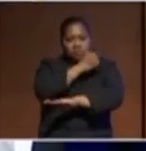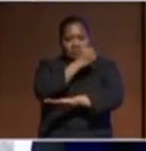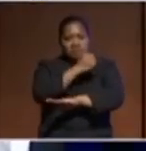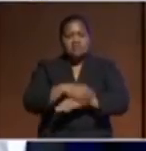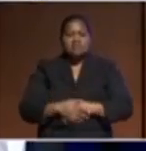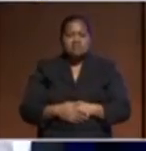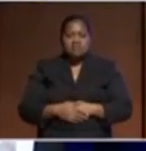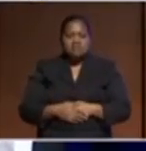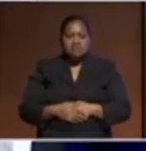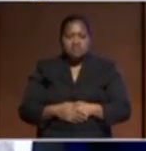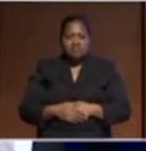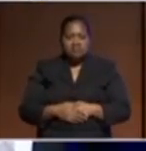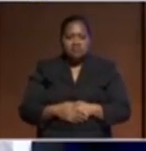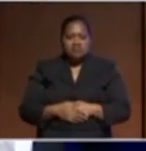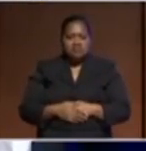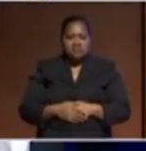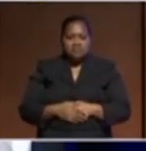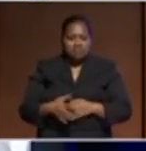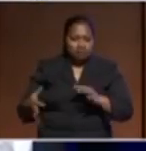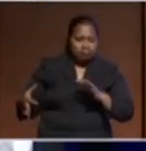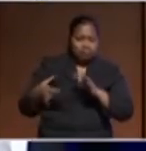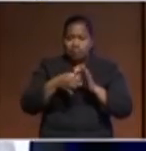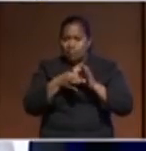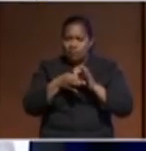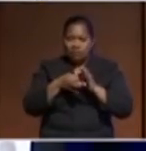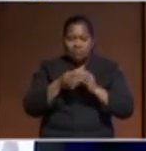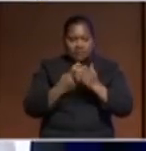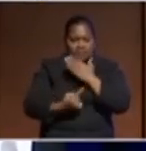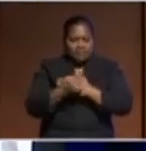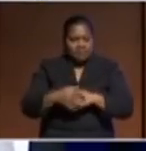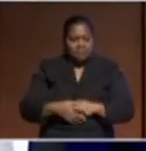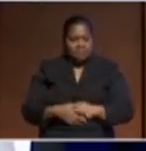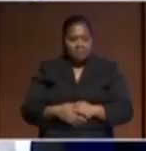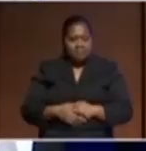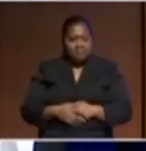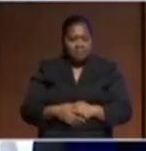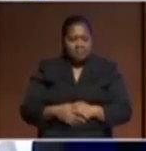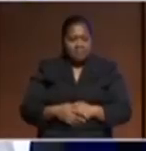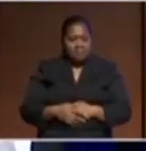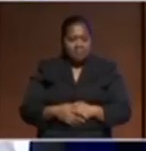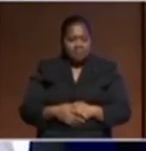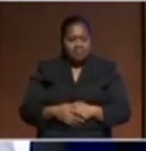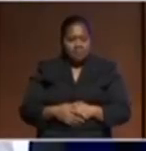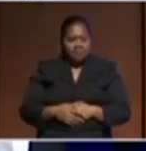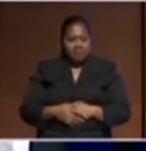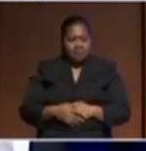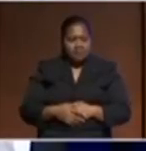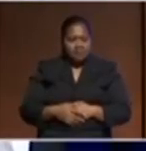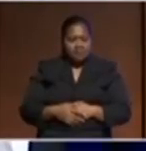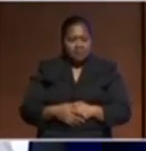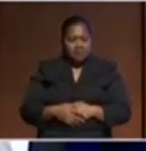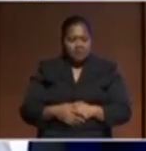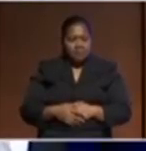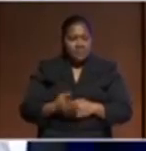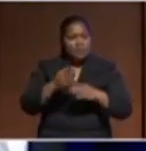important that you know the ocean is preserved and we appreciate the question by the young lady